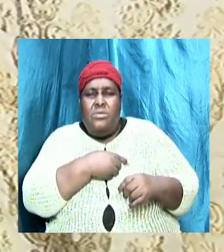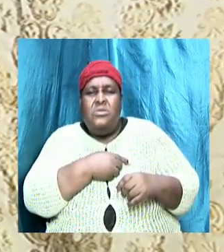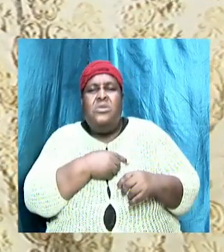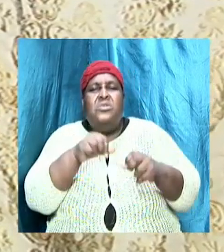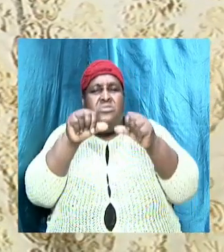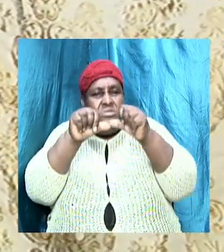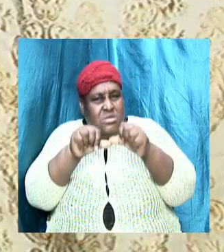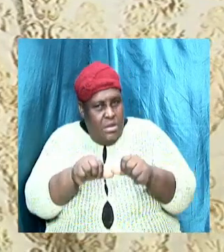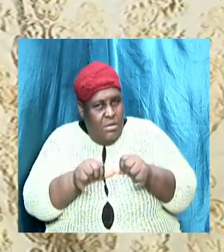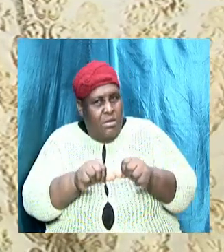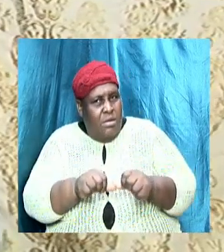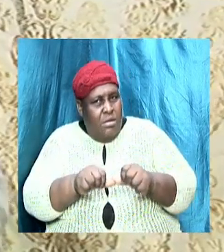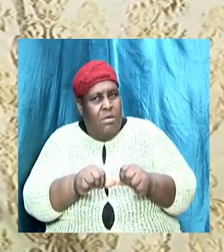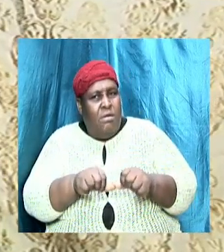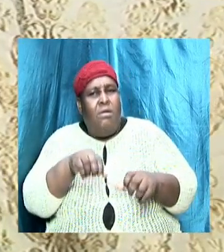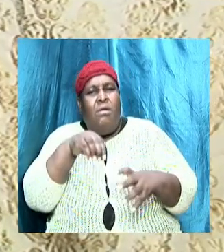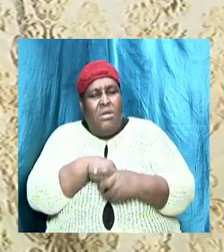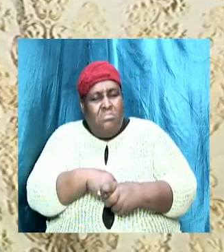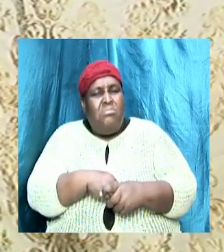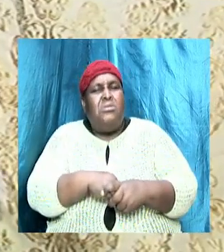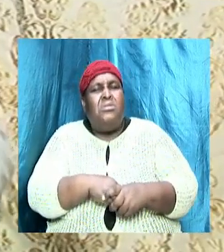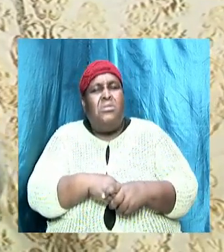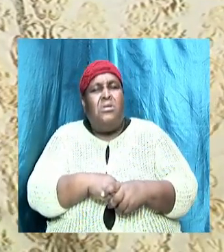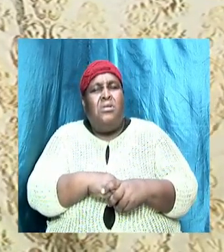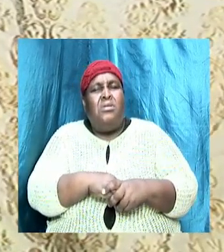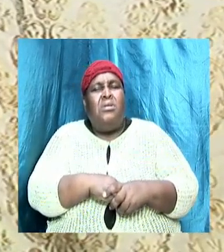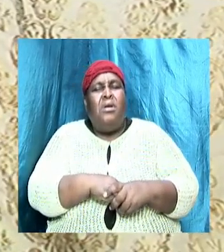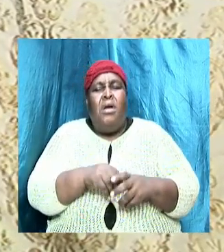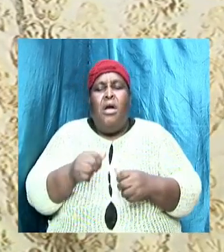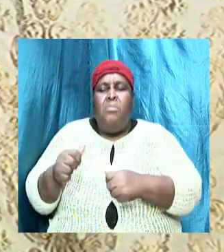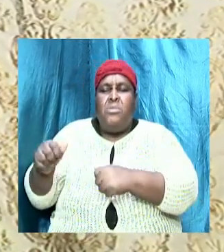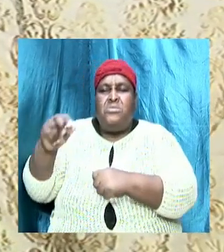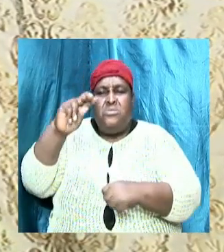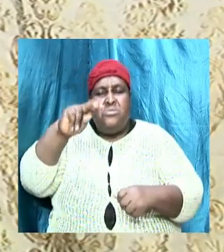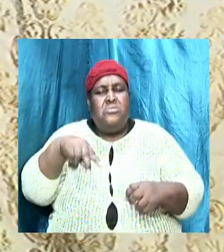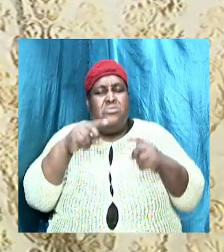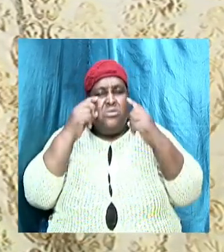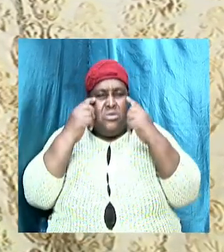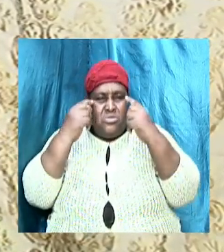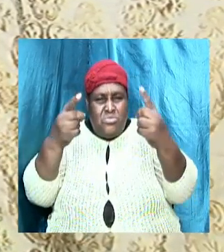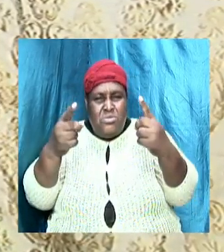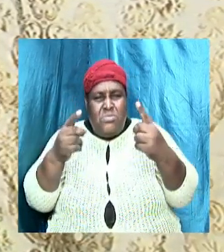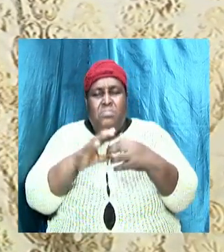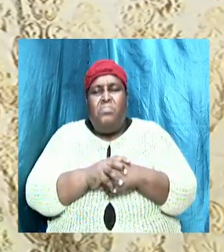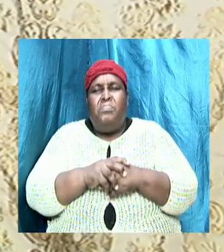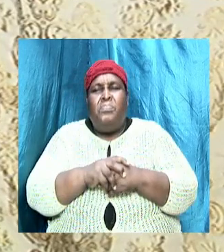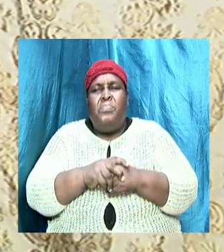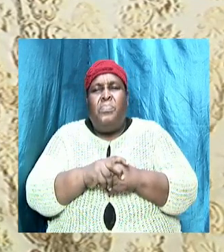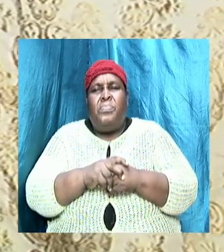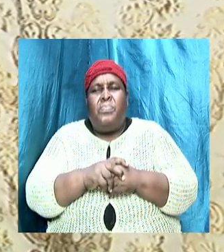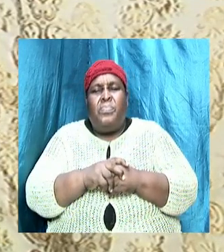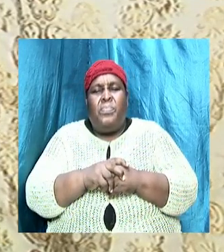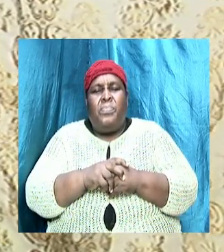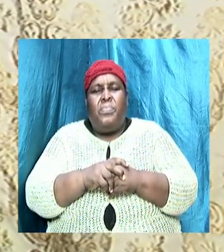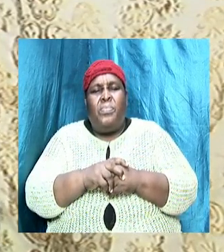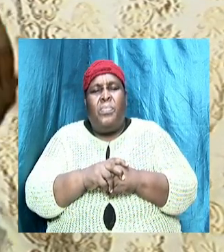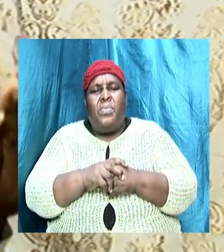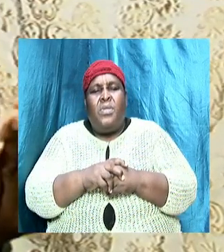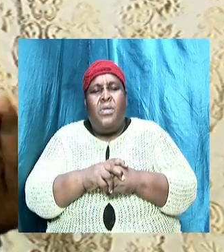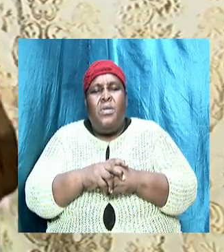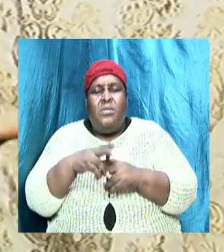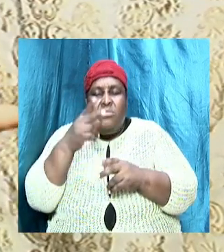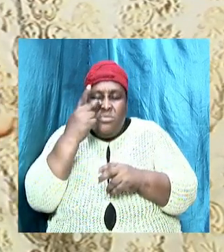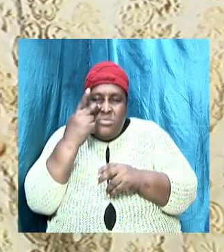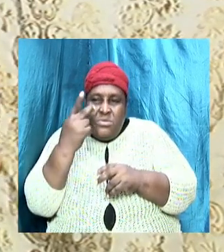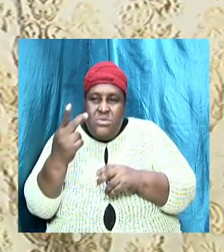So why is sound doctrine important? We looked earlier on, last week, and we recap, and we said that, you know, you're supposed to